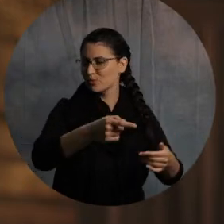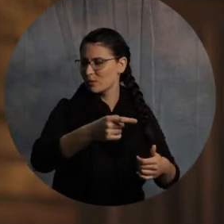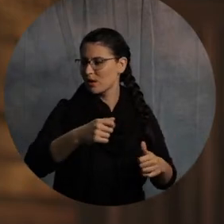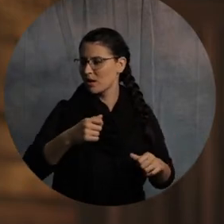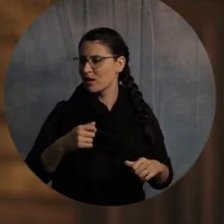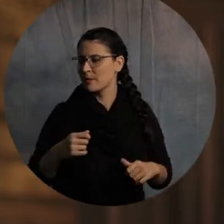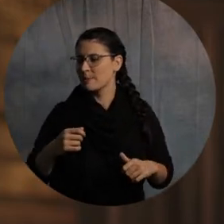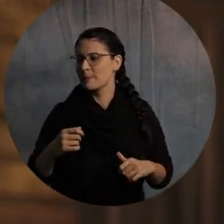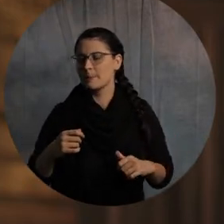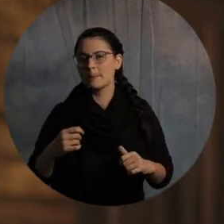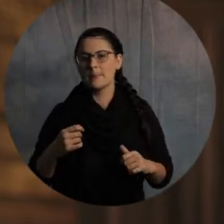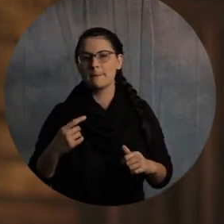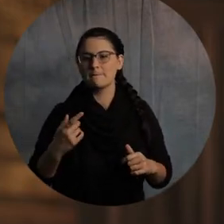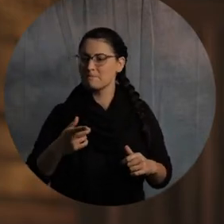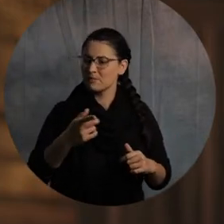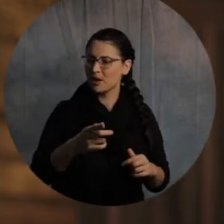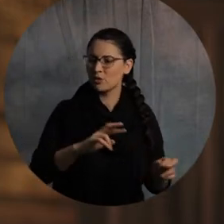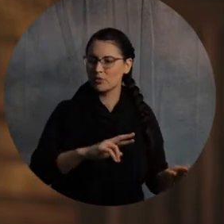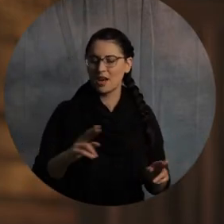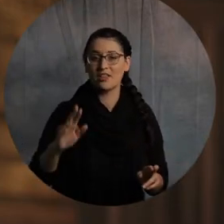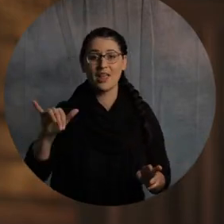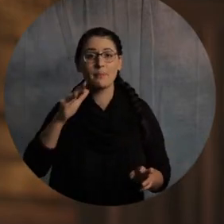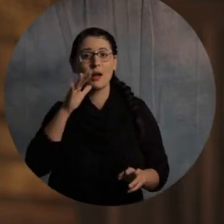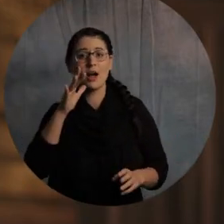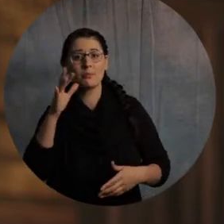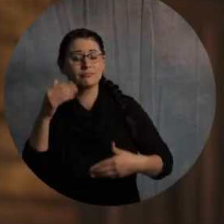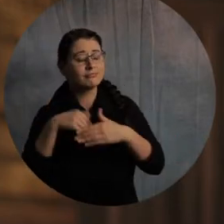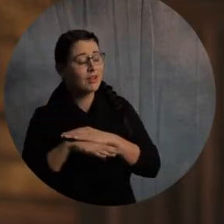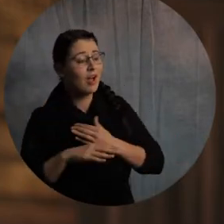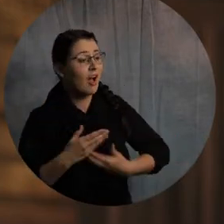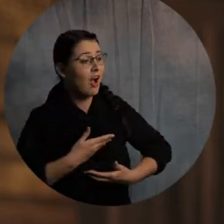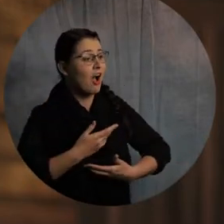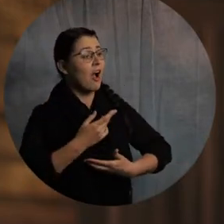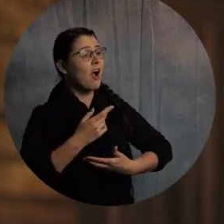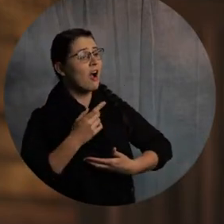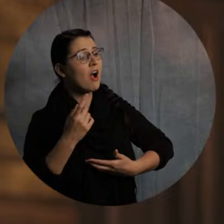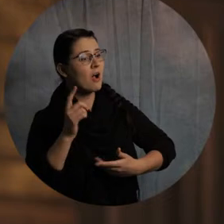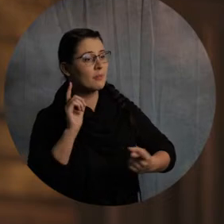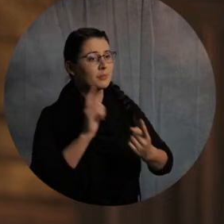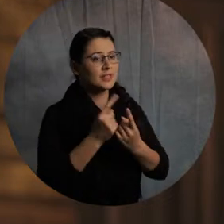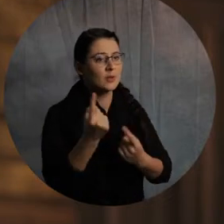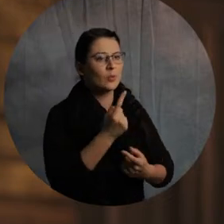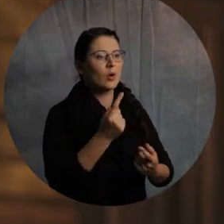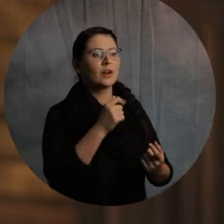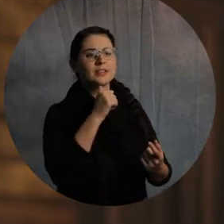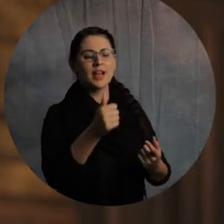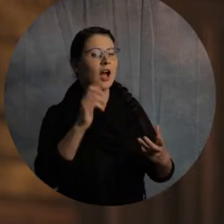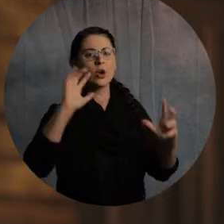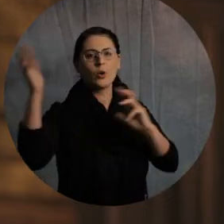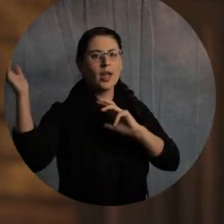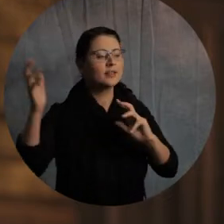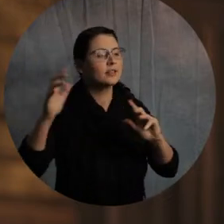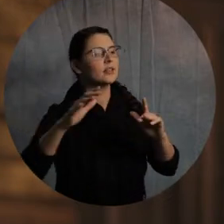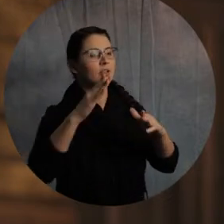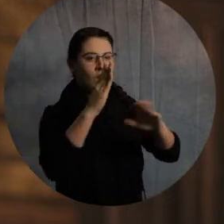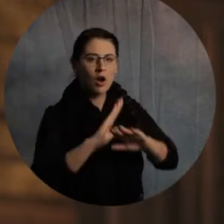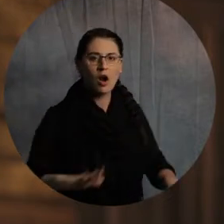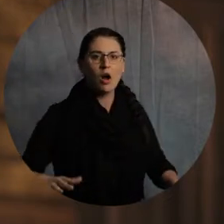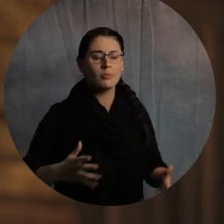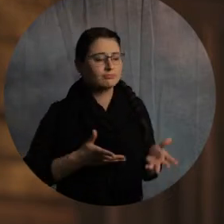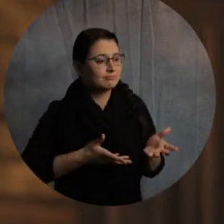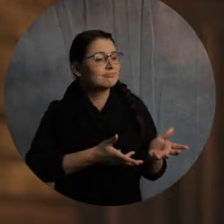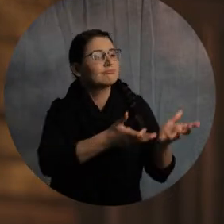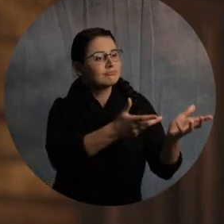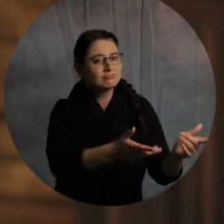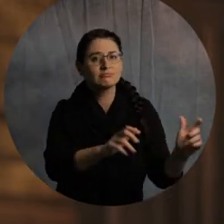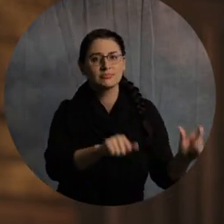face. She goes, I'm so glad you're here today. What's your baby's name? I can't wait to get to hang out. Think of that in the preschool. So glad you're here today. I can't